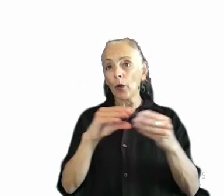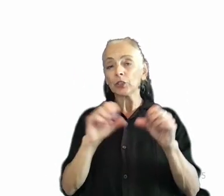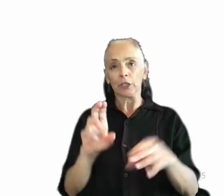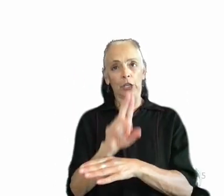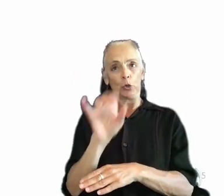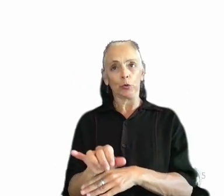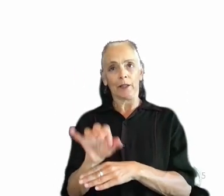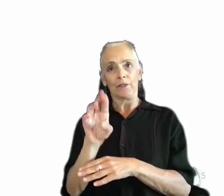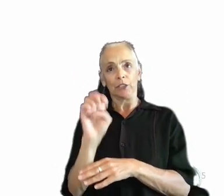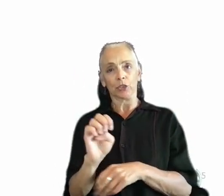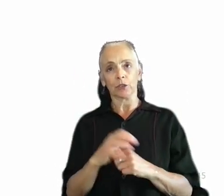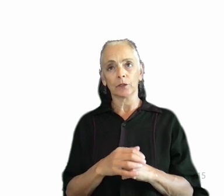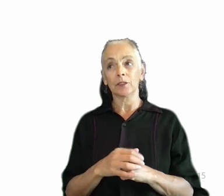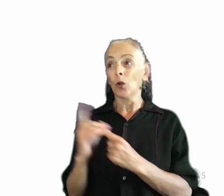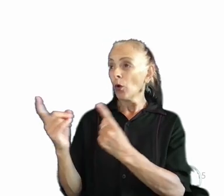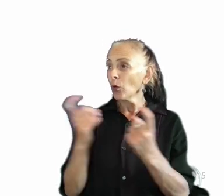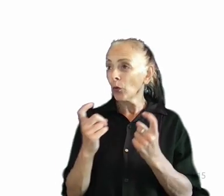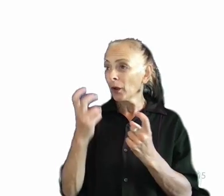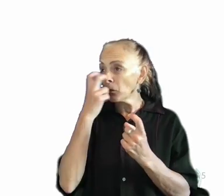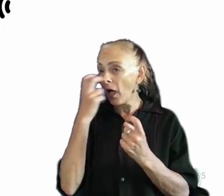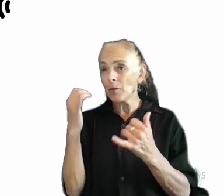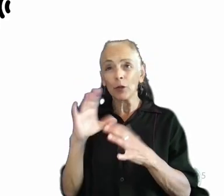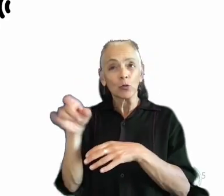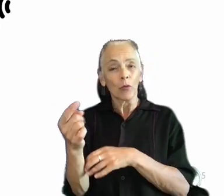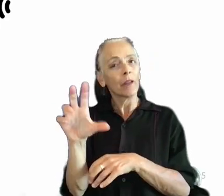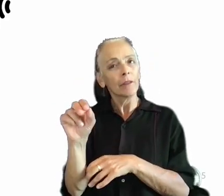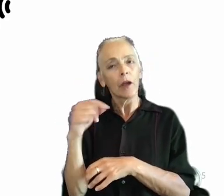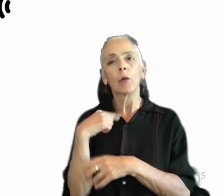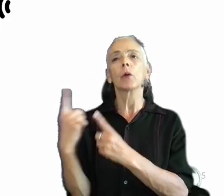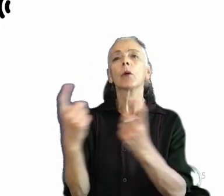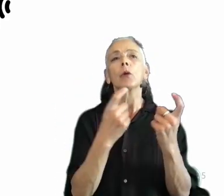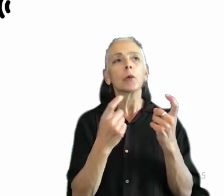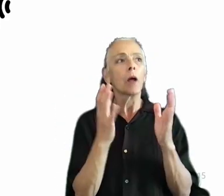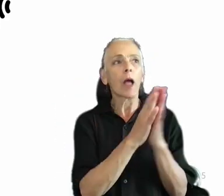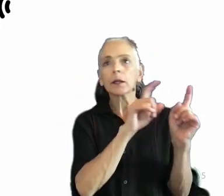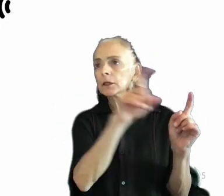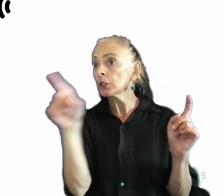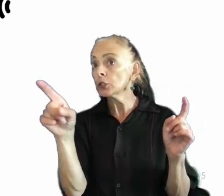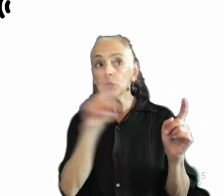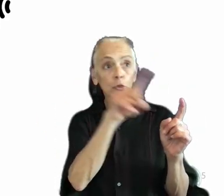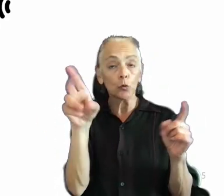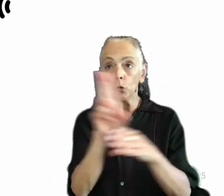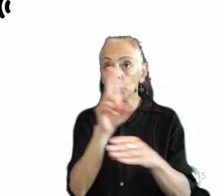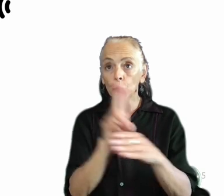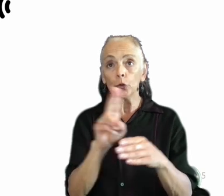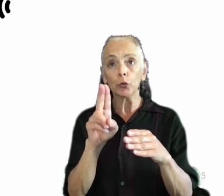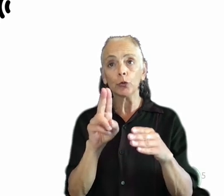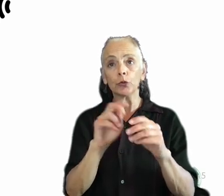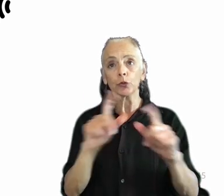So instead of recruiting players who identify as blind, we recruit by asking people if they rely on screen narration for gameplay.